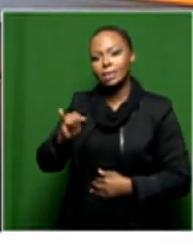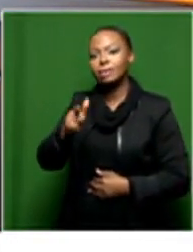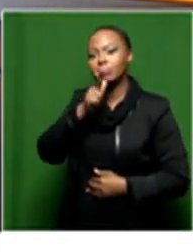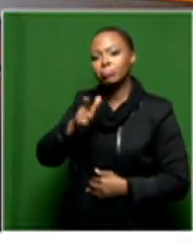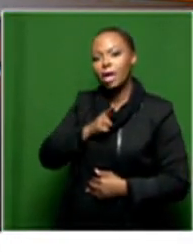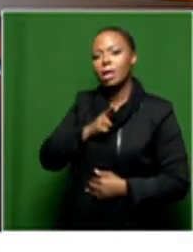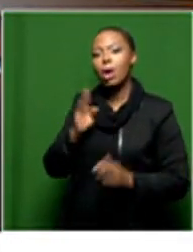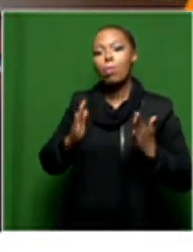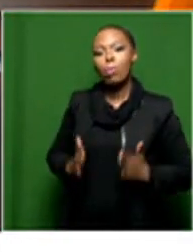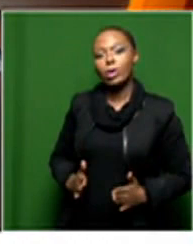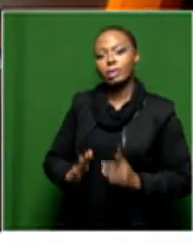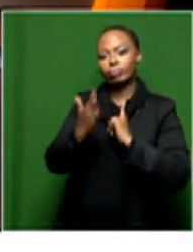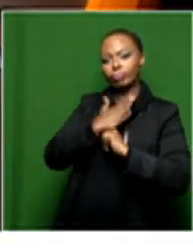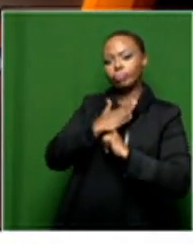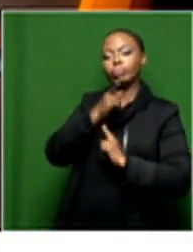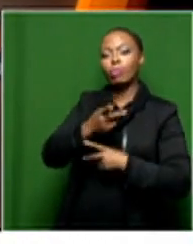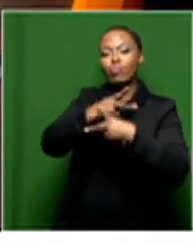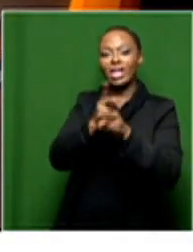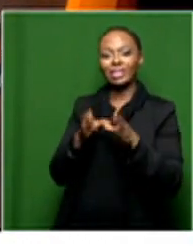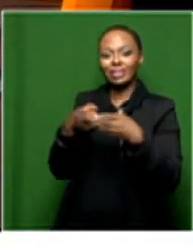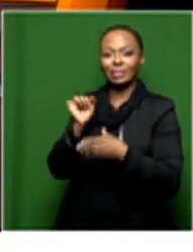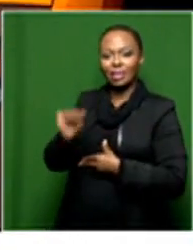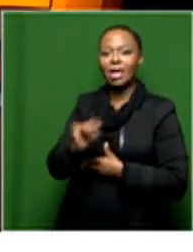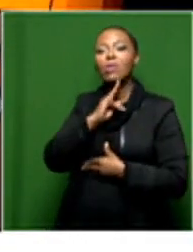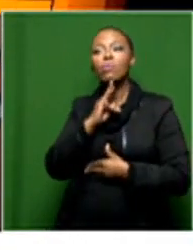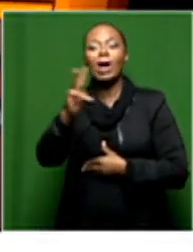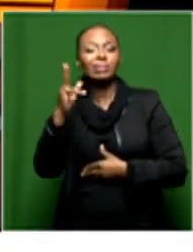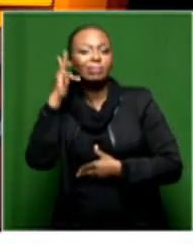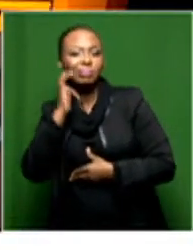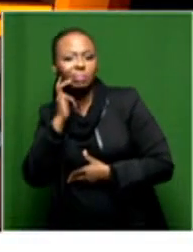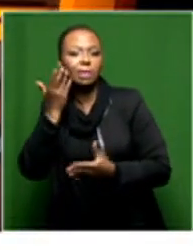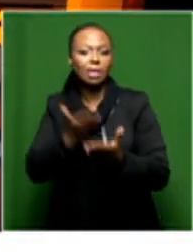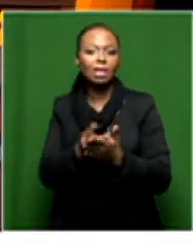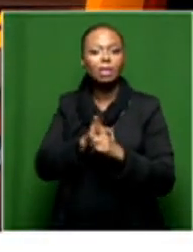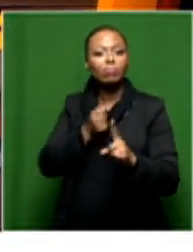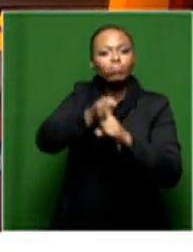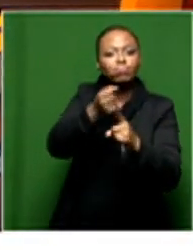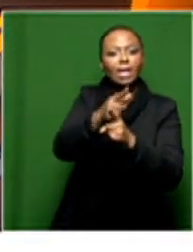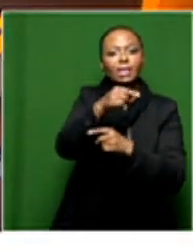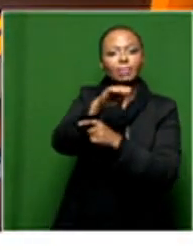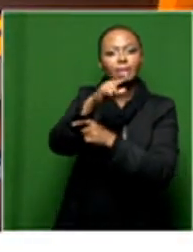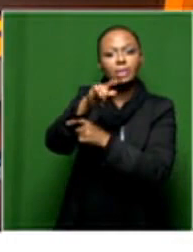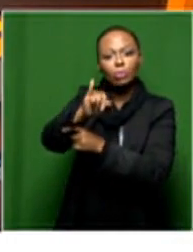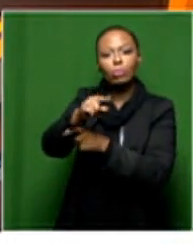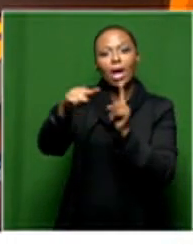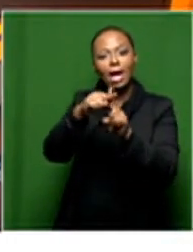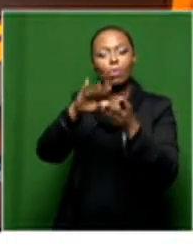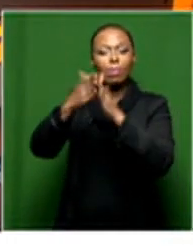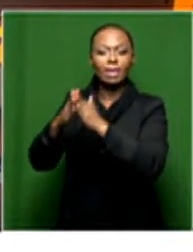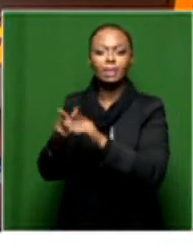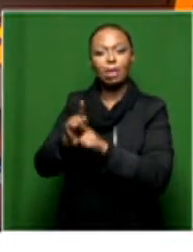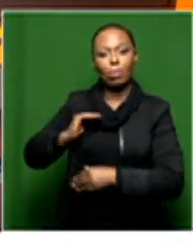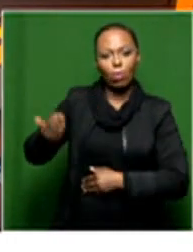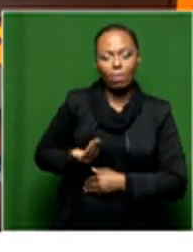Under Siege, which is a theatre production which seeks to amplify the voices, as it were, and the plight of women and the LGBTQI plus community